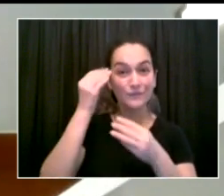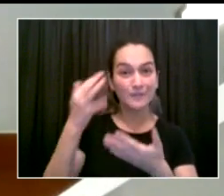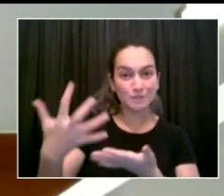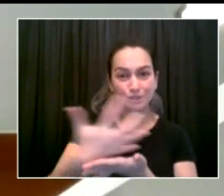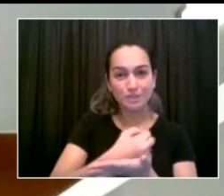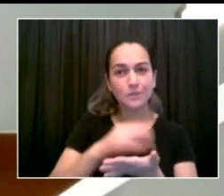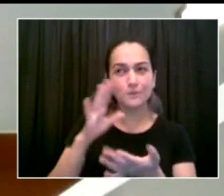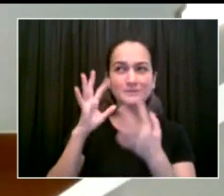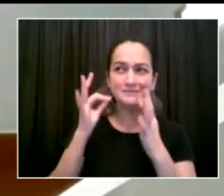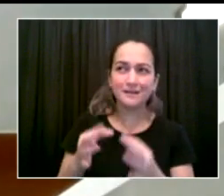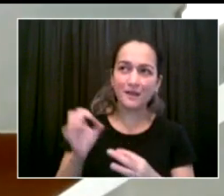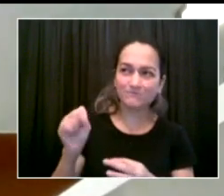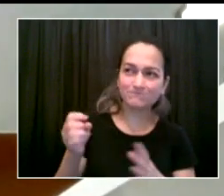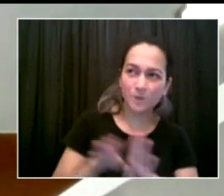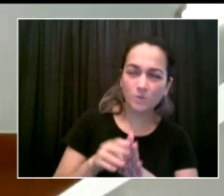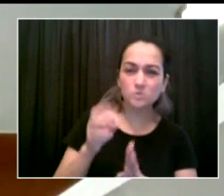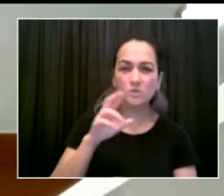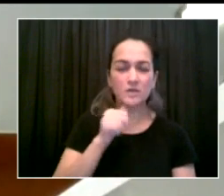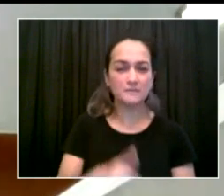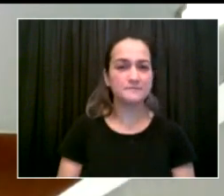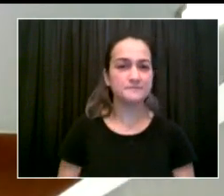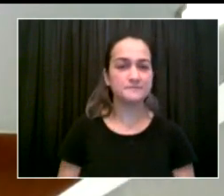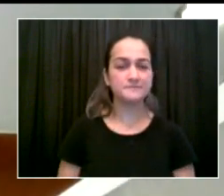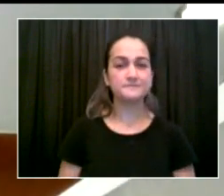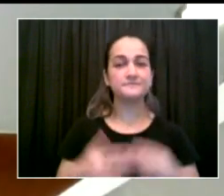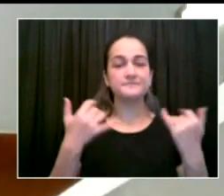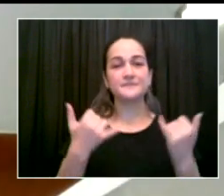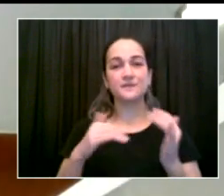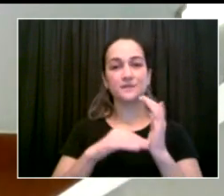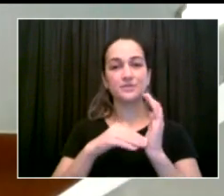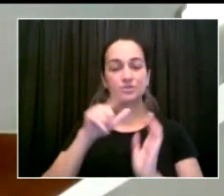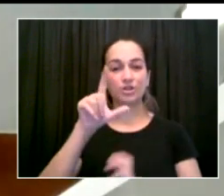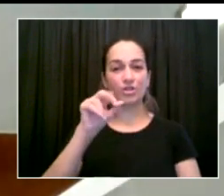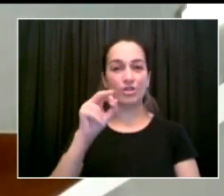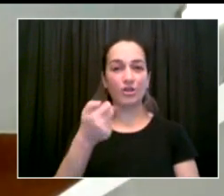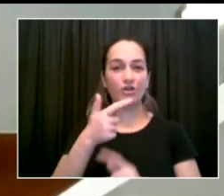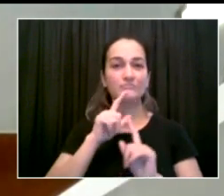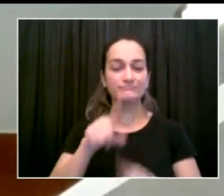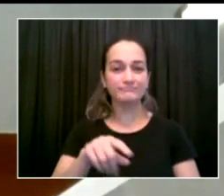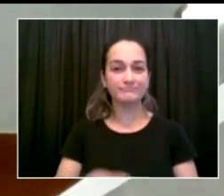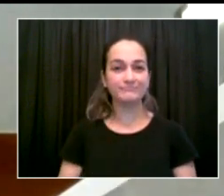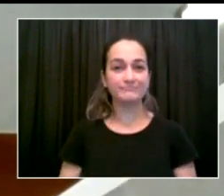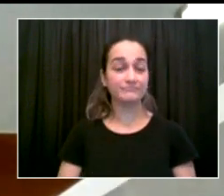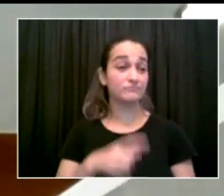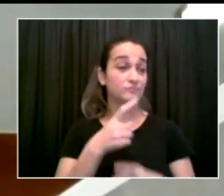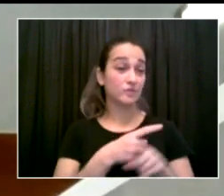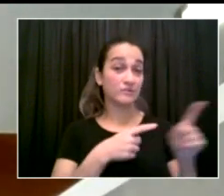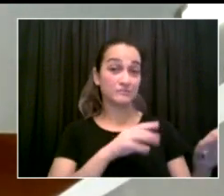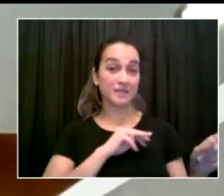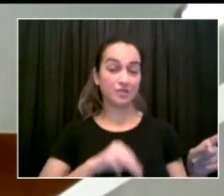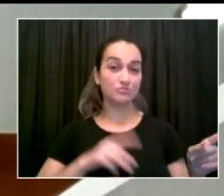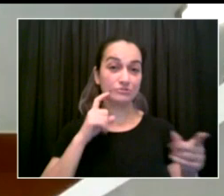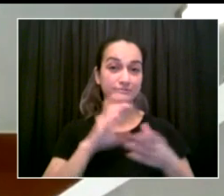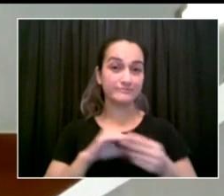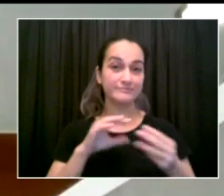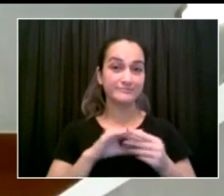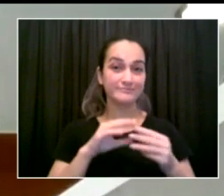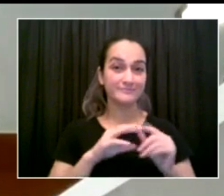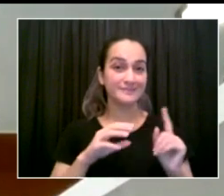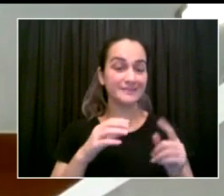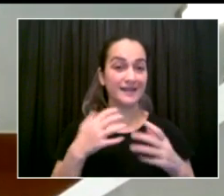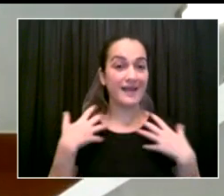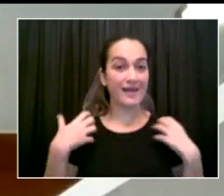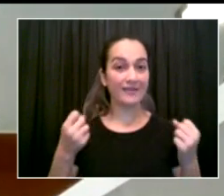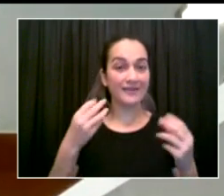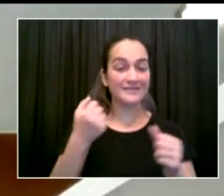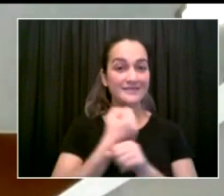students and teachers in school, which is so critical, as we've talked about, to the social, emotional, and educational development of our future generation in New